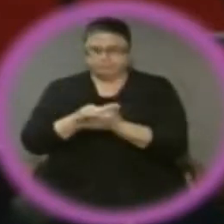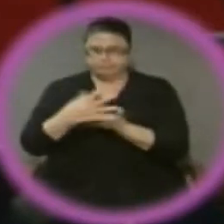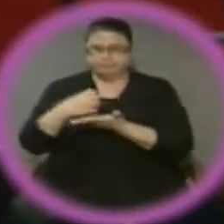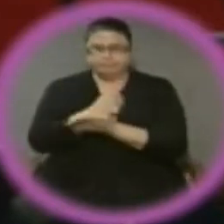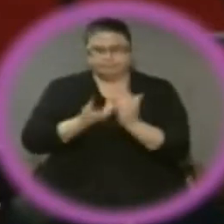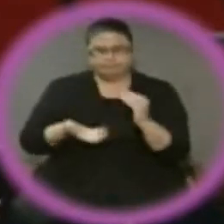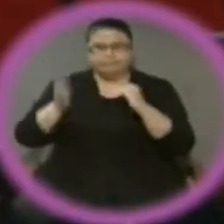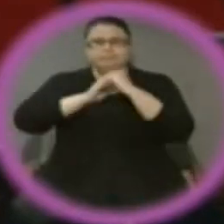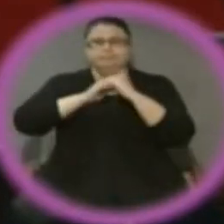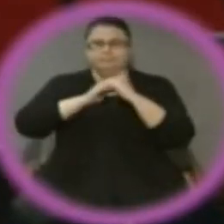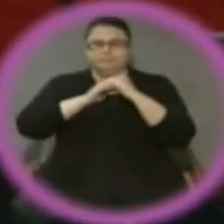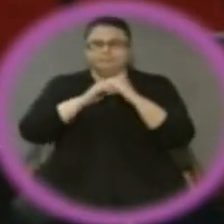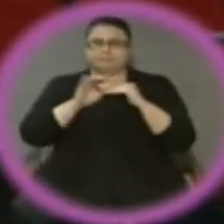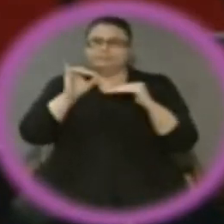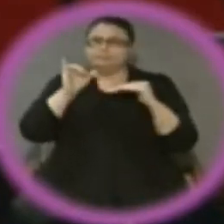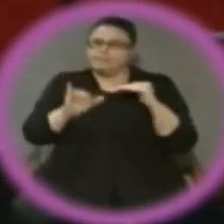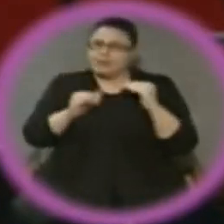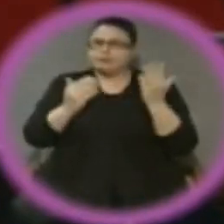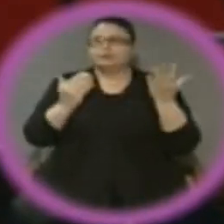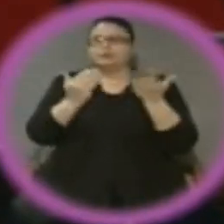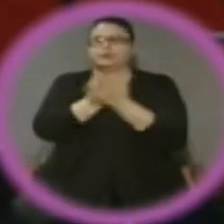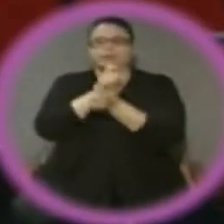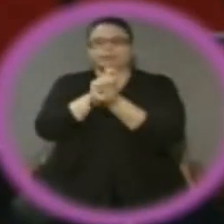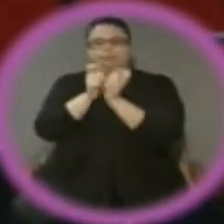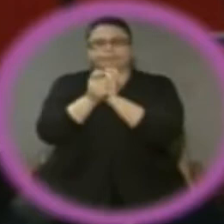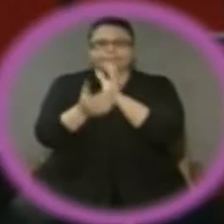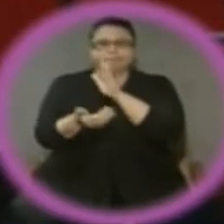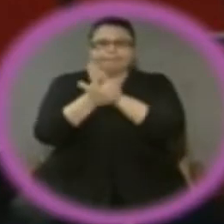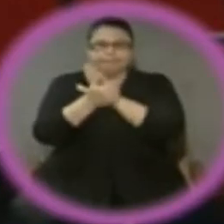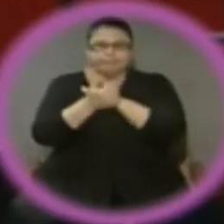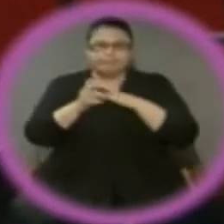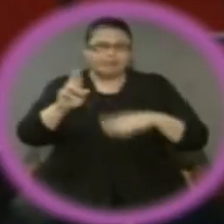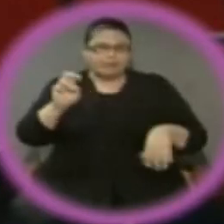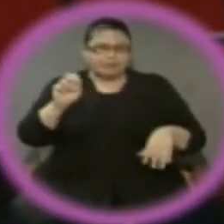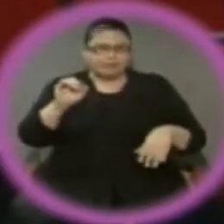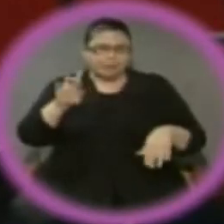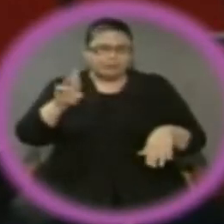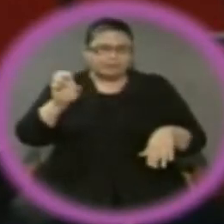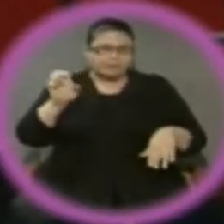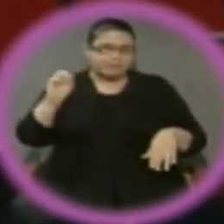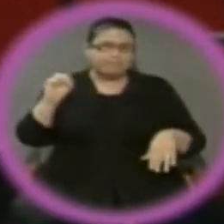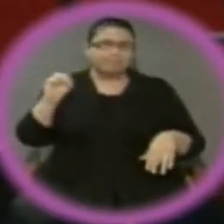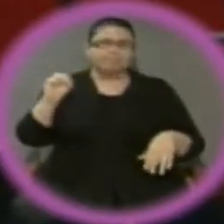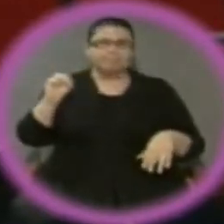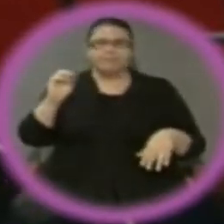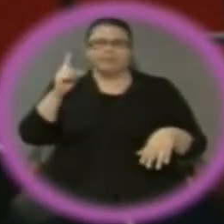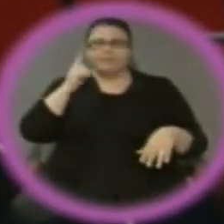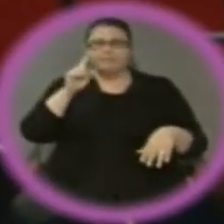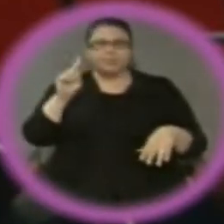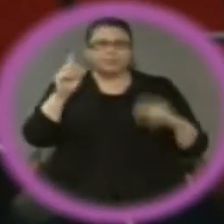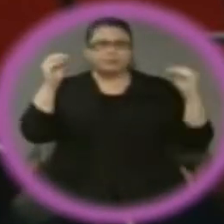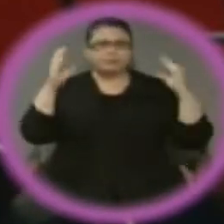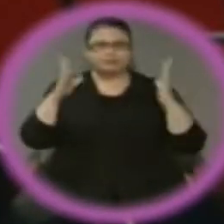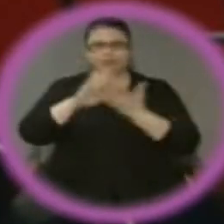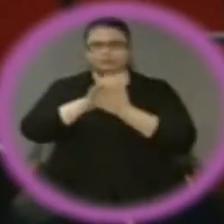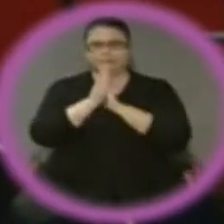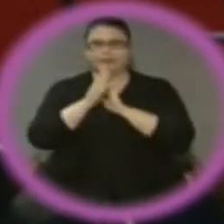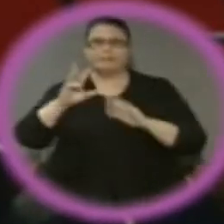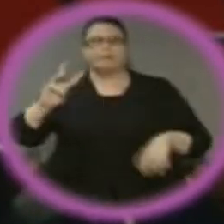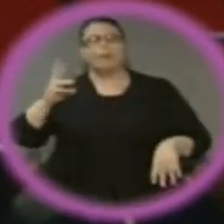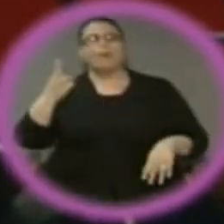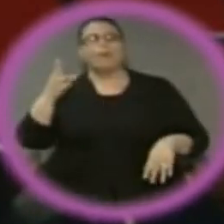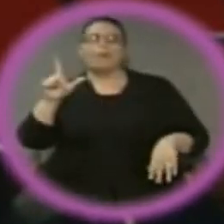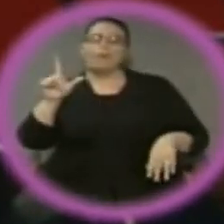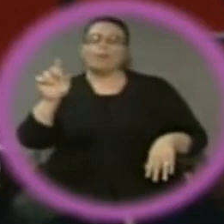was sold to us as a way to compensate or make teachers whole again. That's what we were